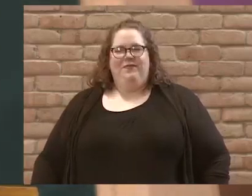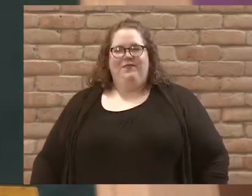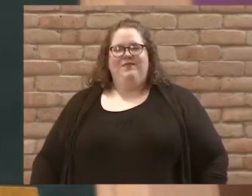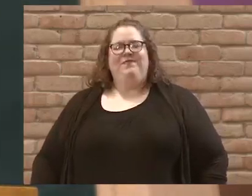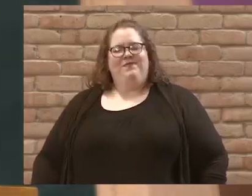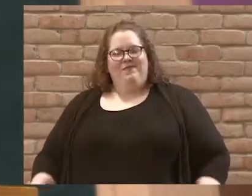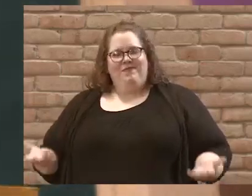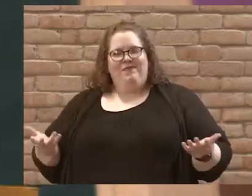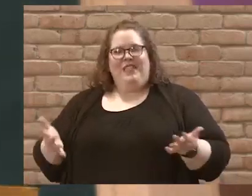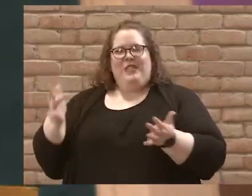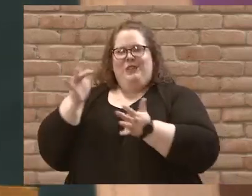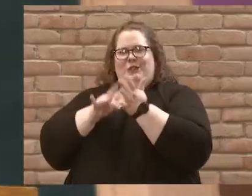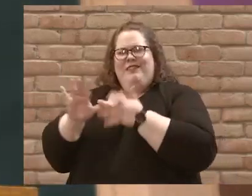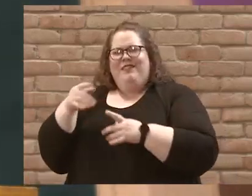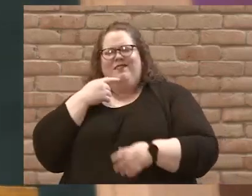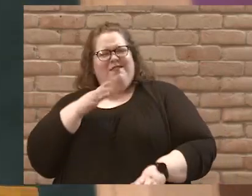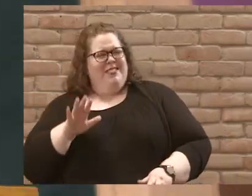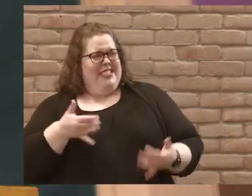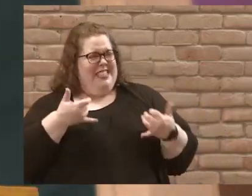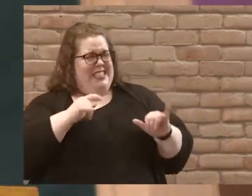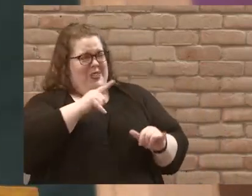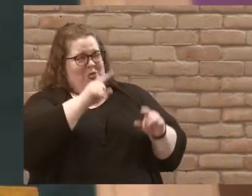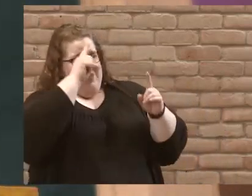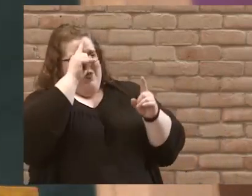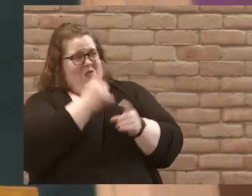Jesus says, do you still not have faith?